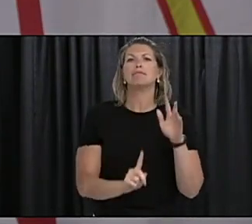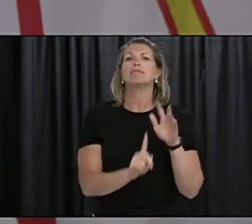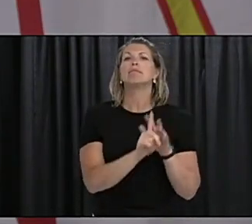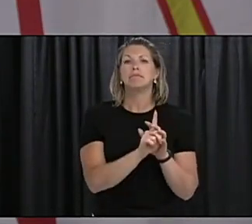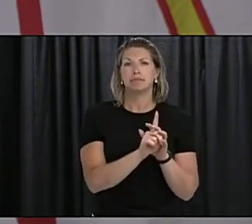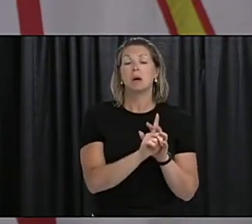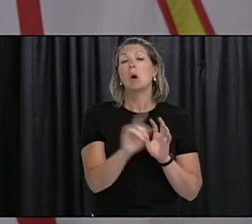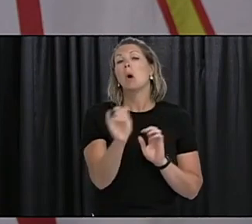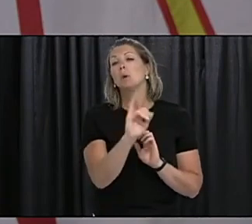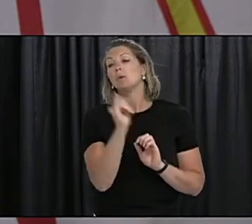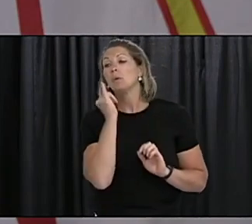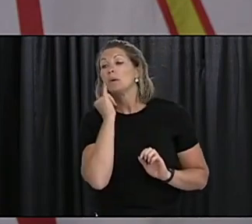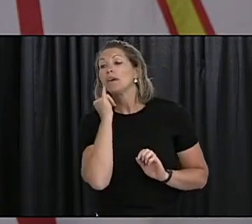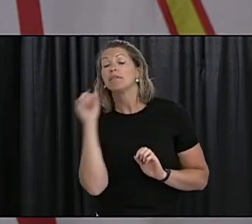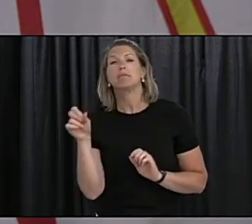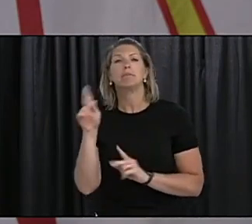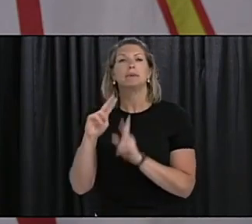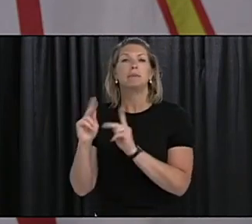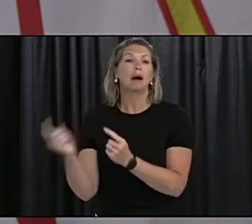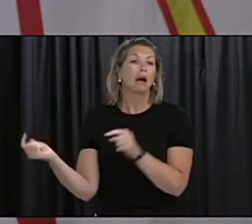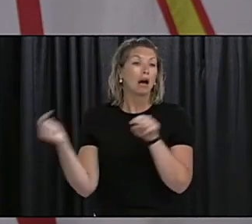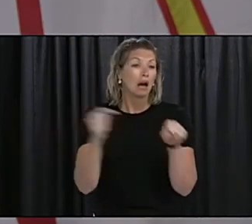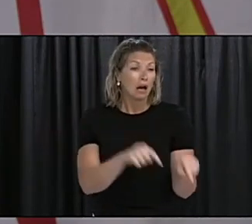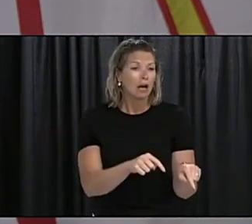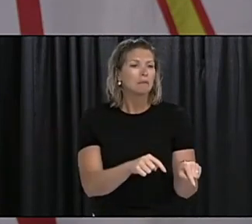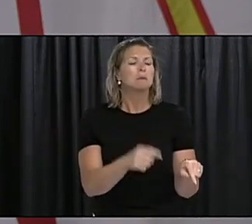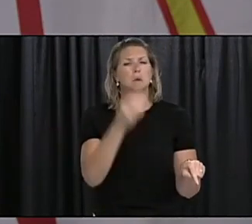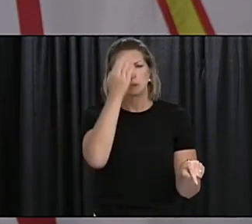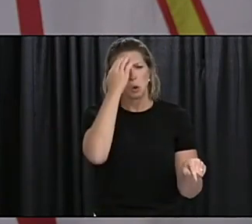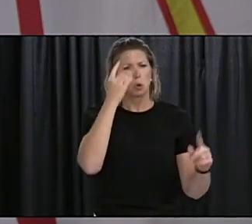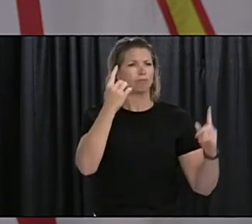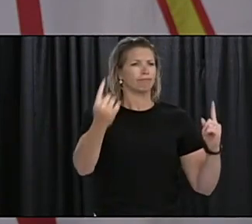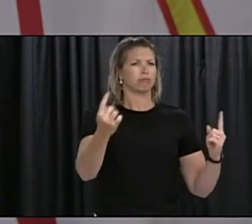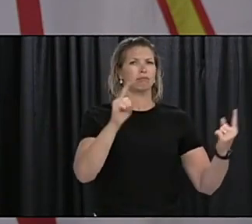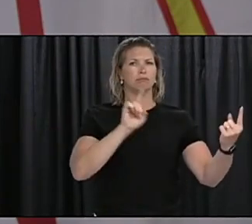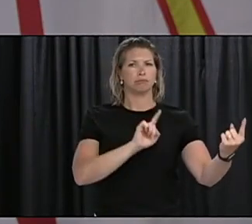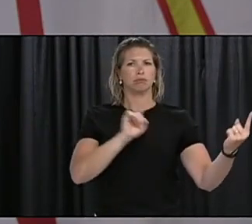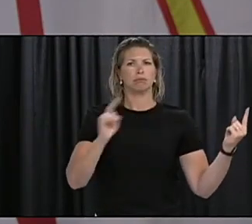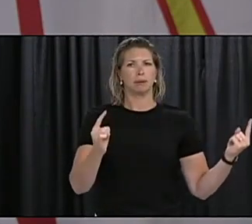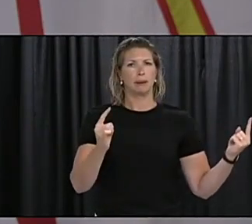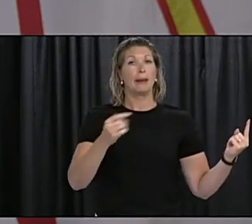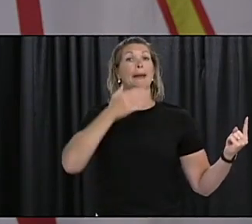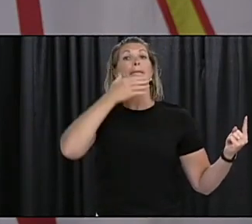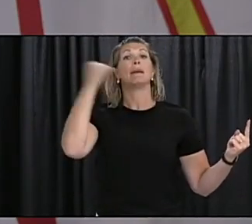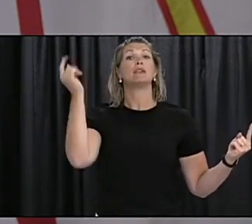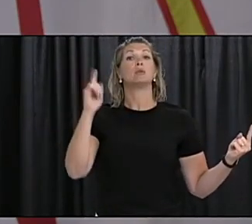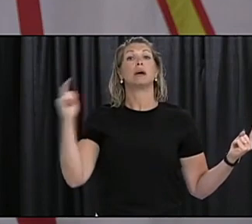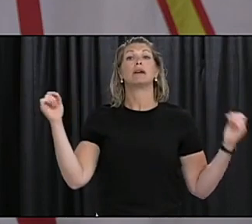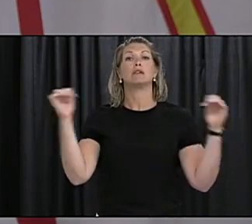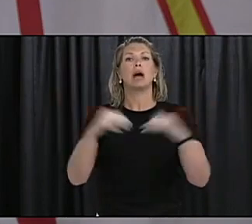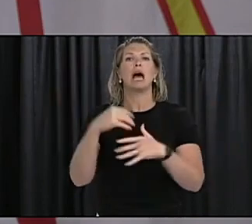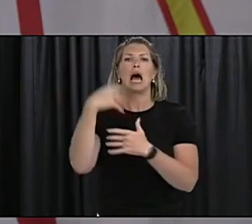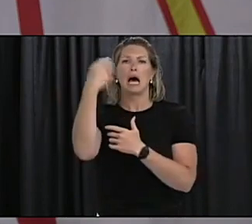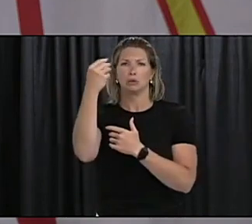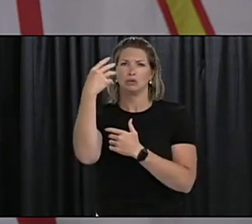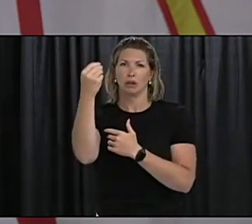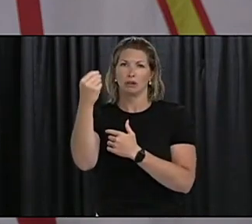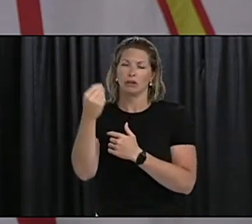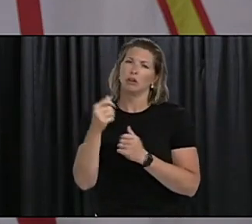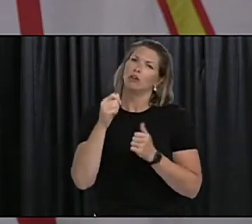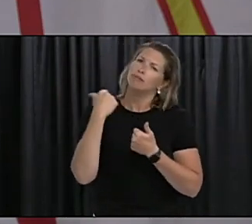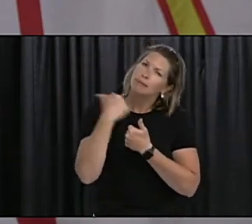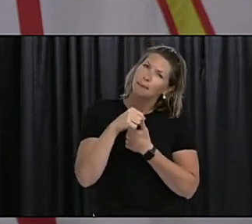transmission if COVID is present, and indoor activities are higher risk than outdoor activities. So remember, people,